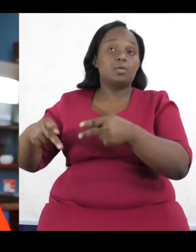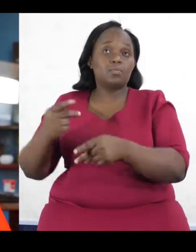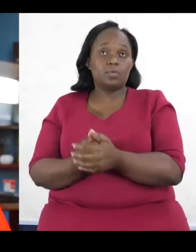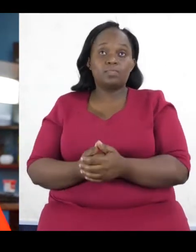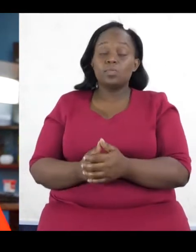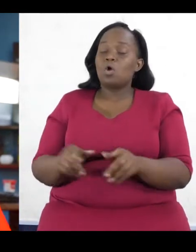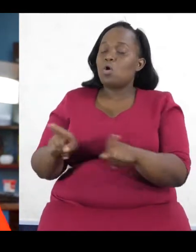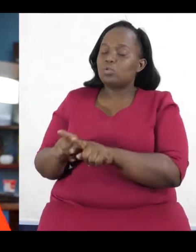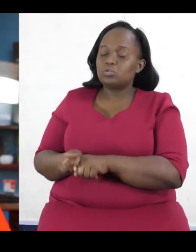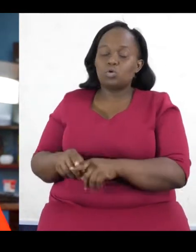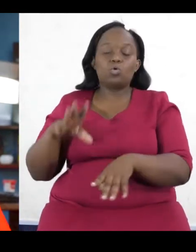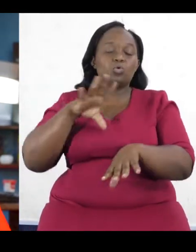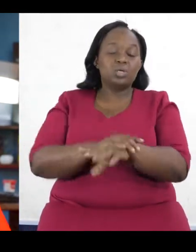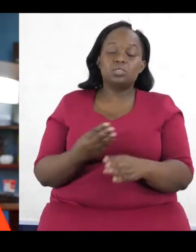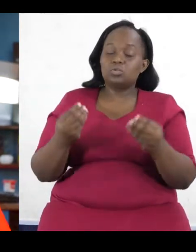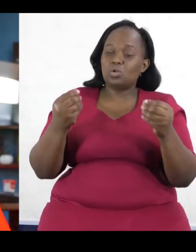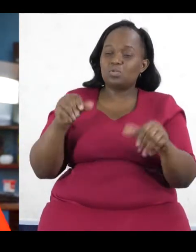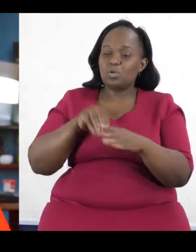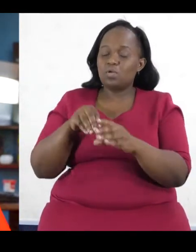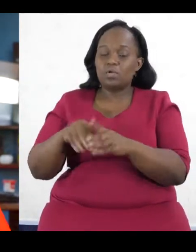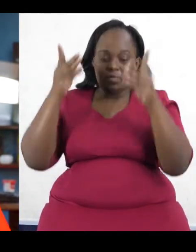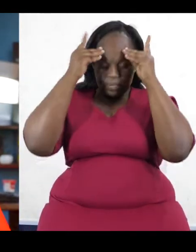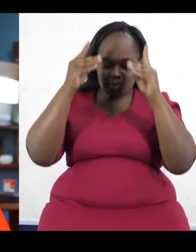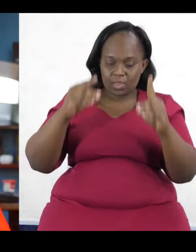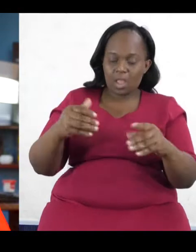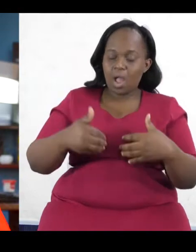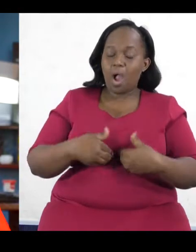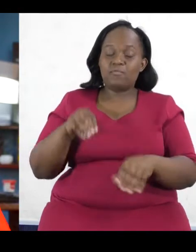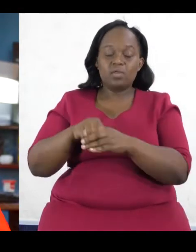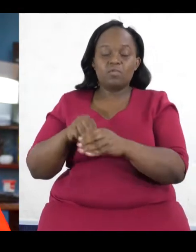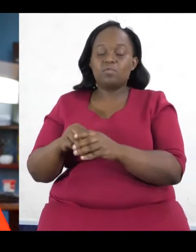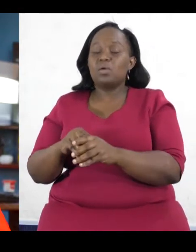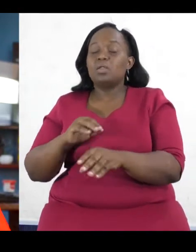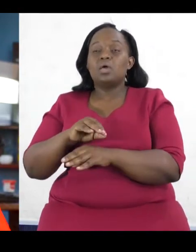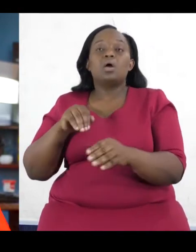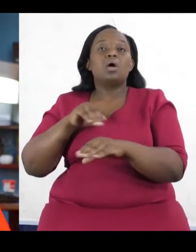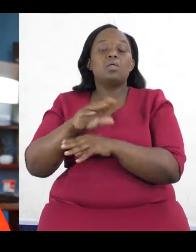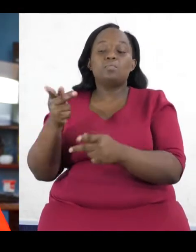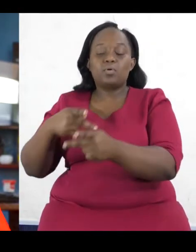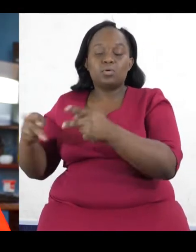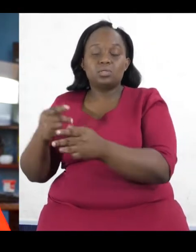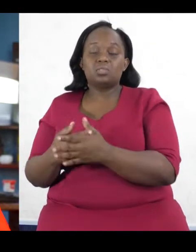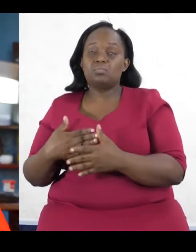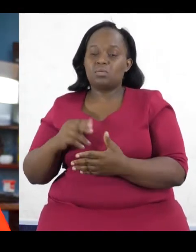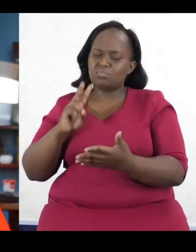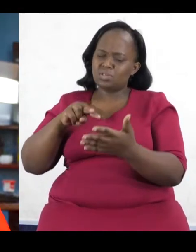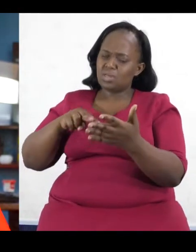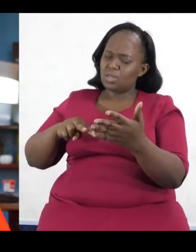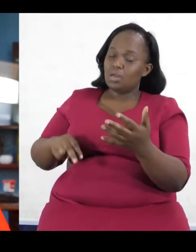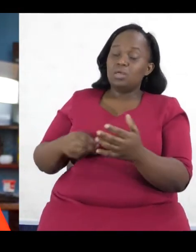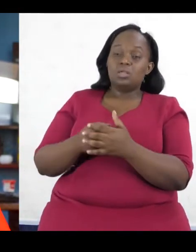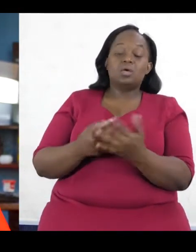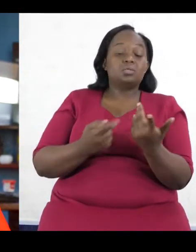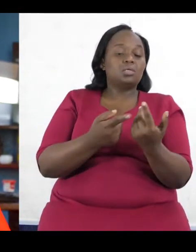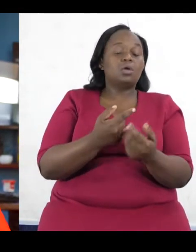Yeah. I'm Being involved in their decisions. just having them involved throughout the process. So I reviewed some